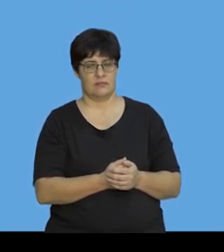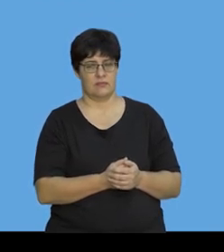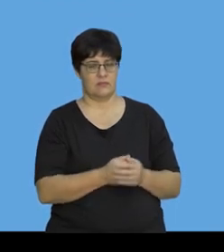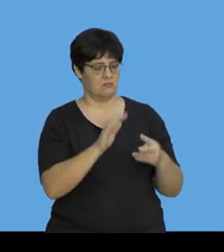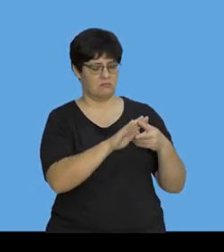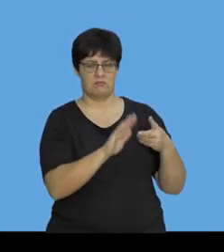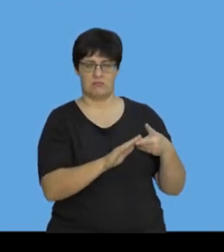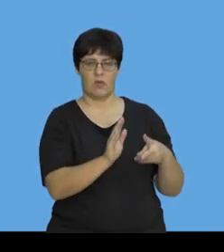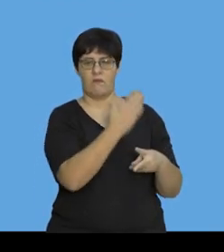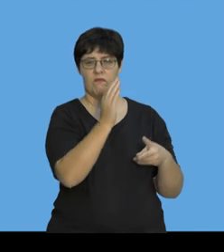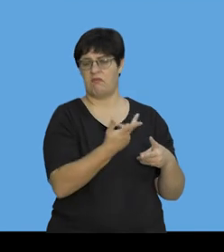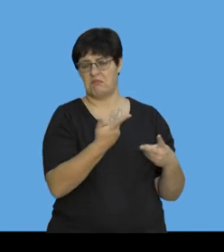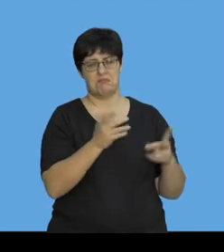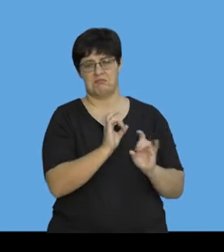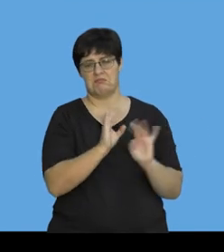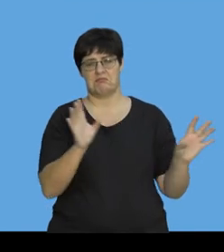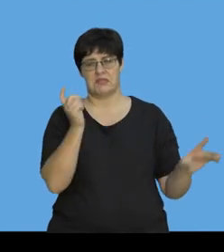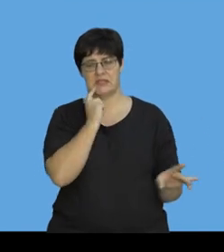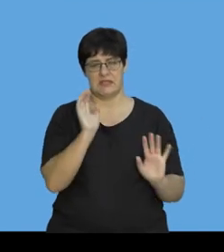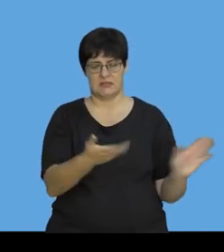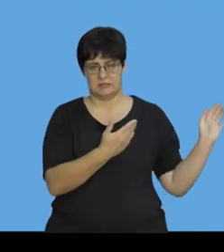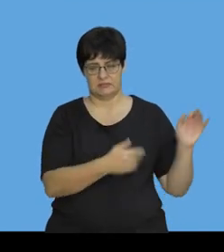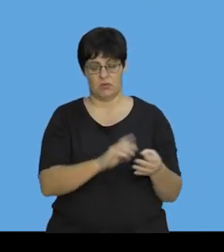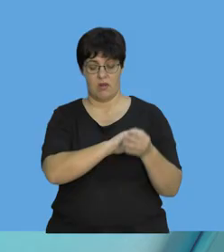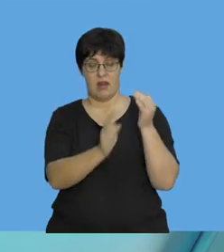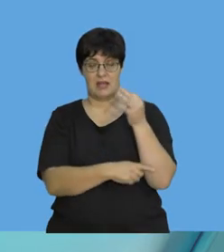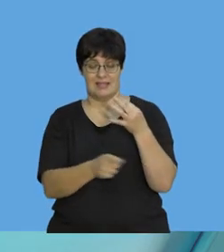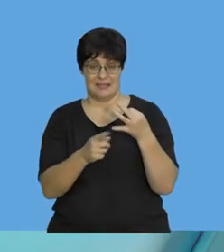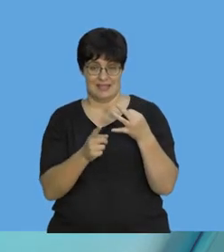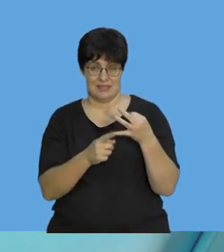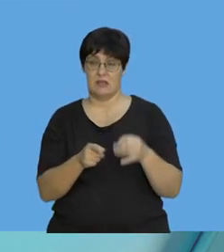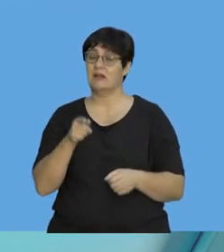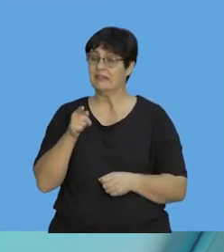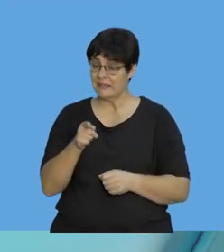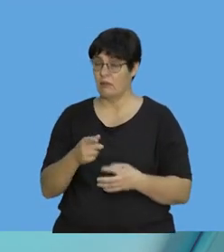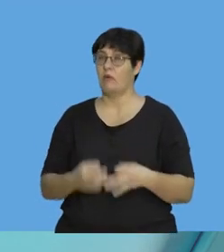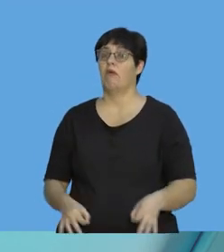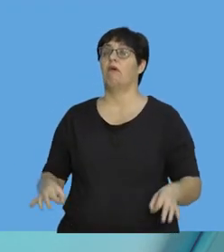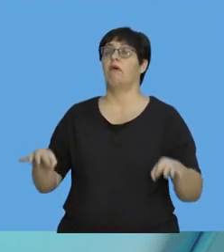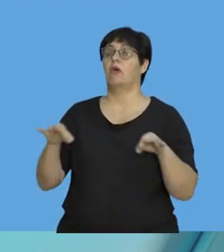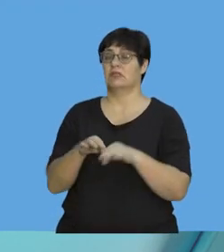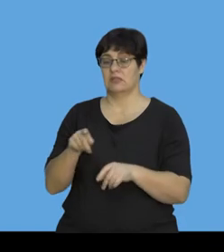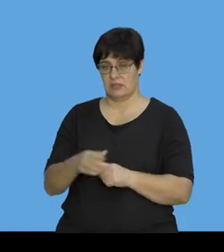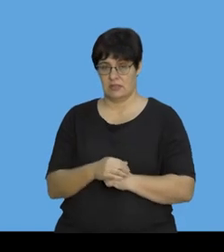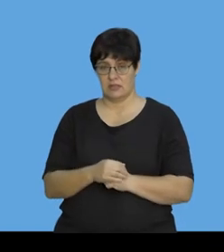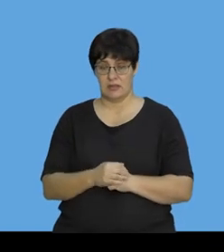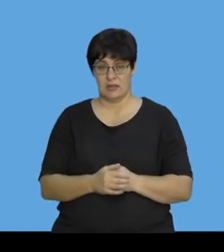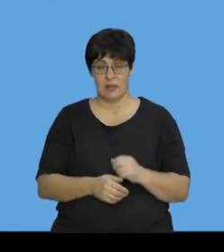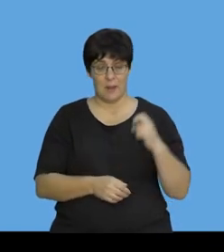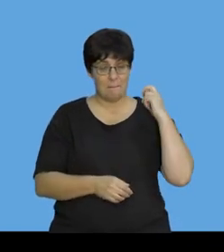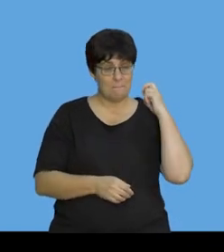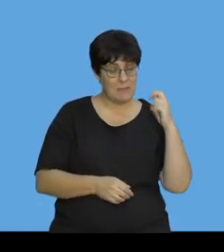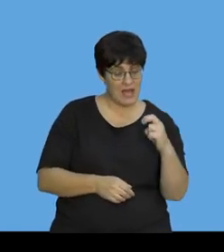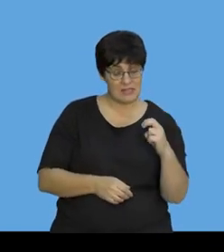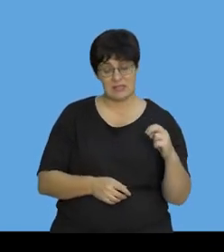First two questions, straight forward. Last question, and this is the very important one. Does